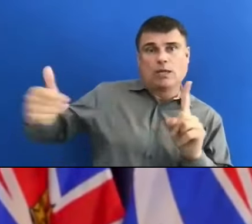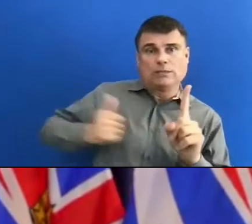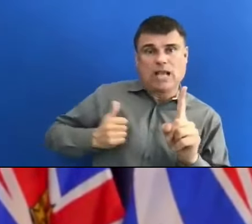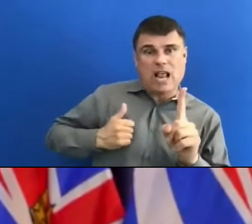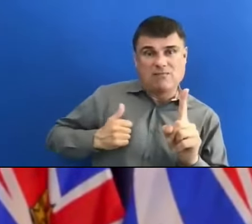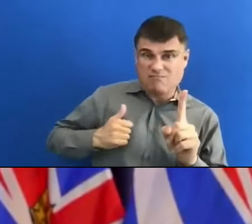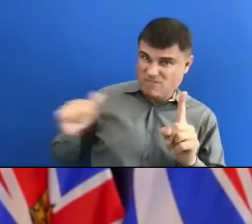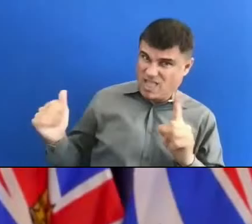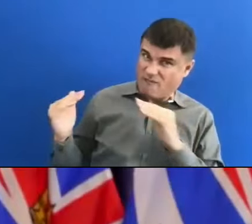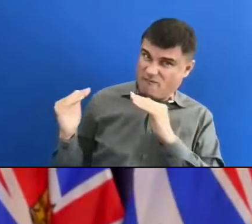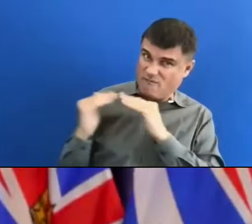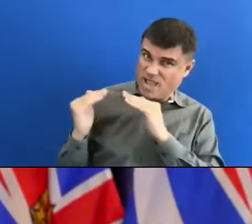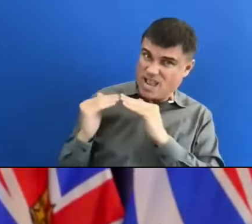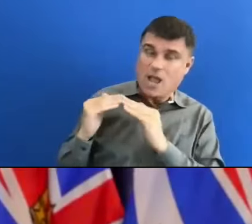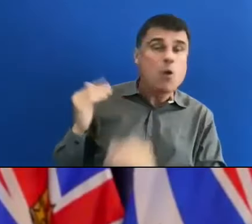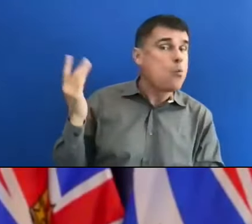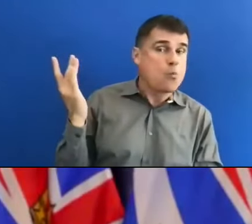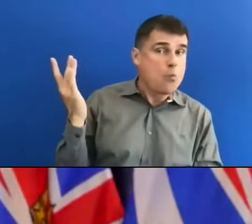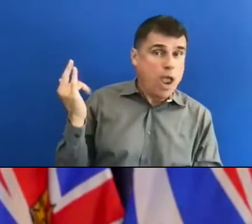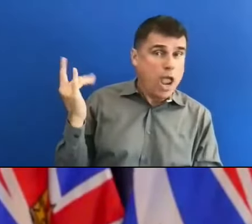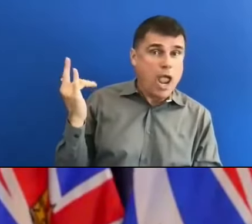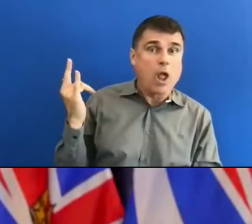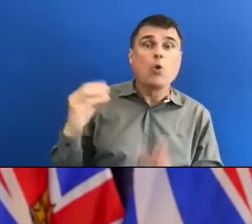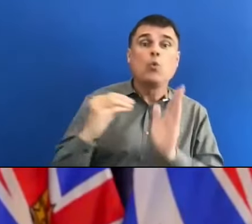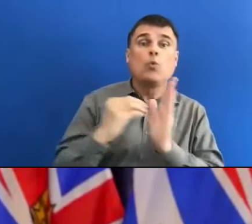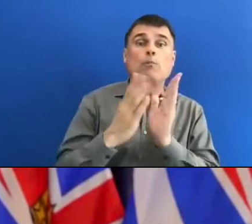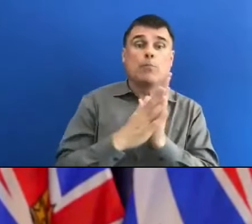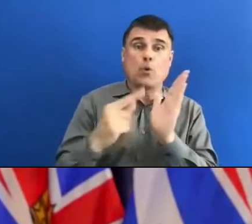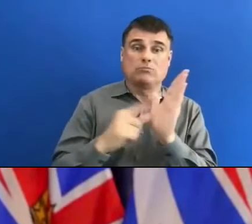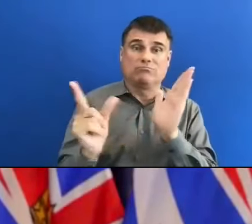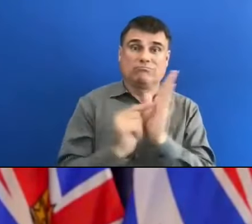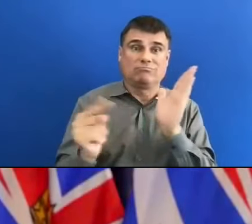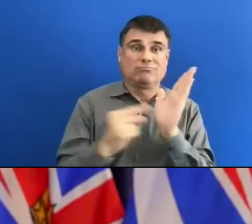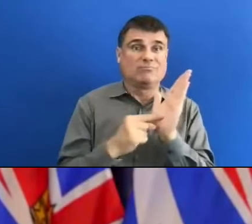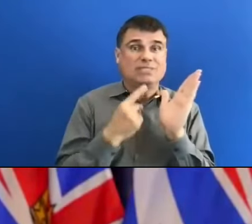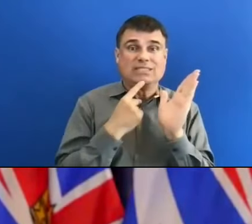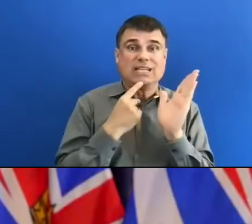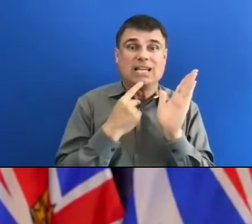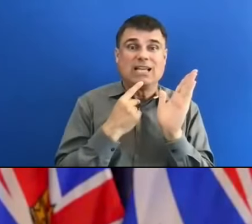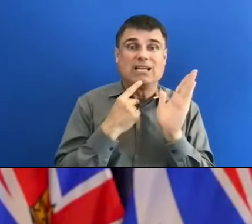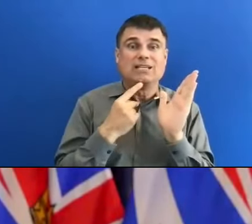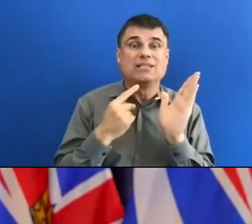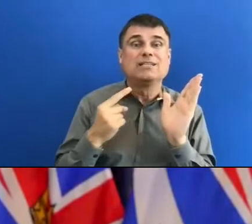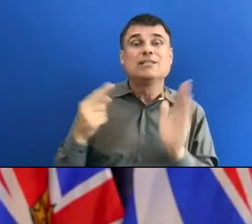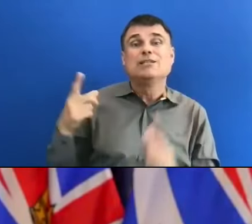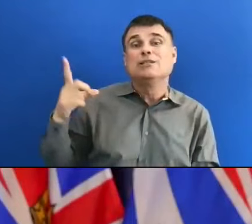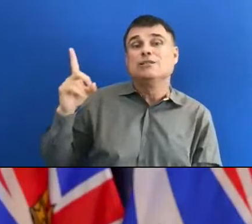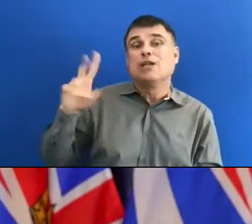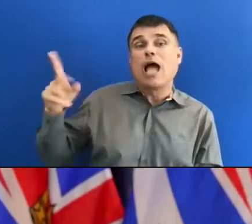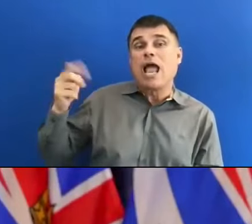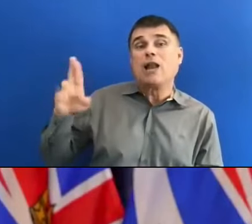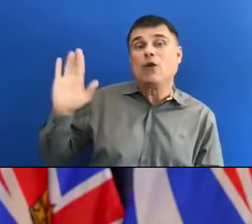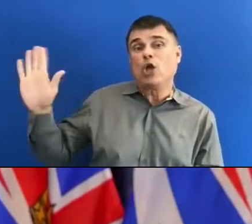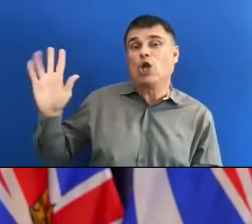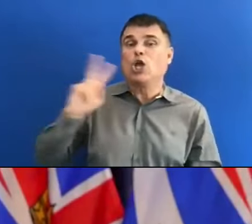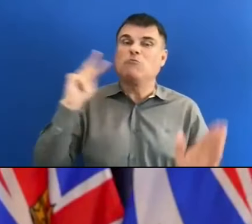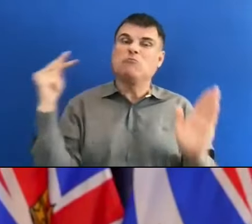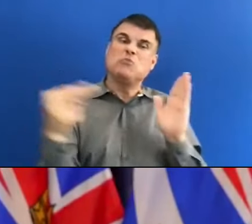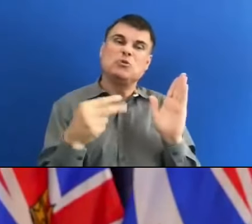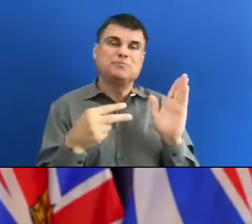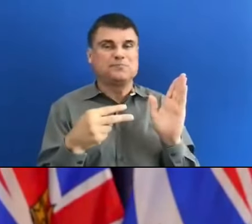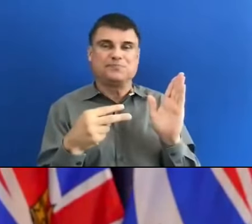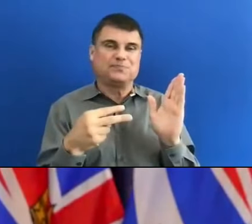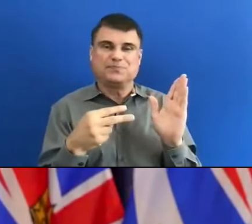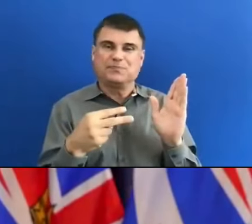deaths that just came out today? I know the doctor Henry addressed it. But can we really call just under 2000 and